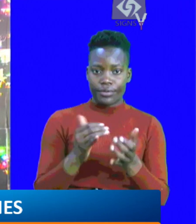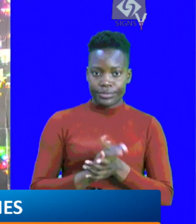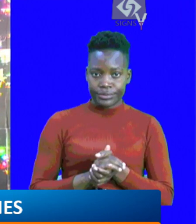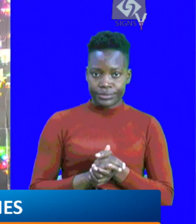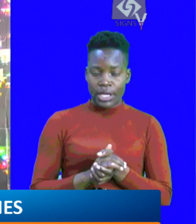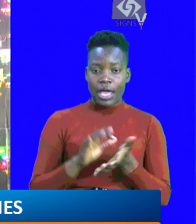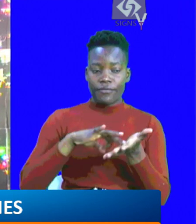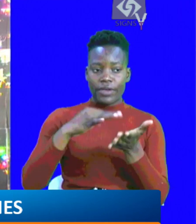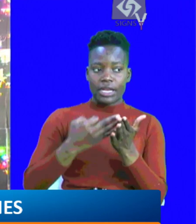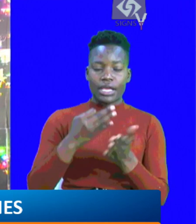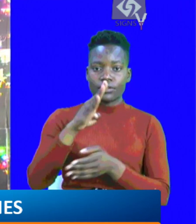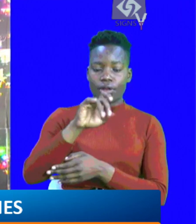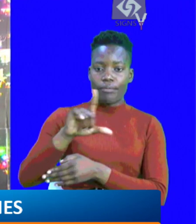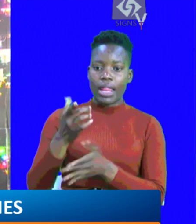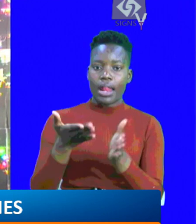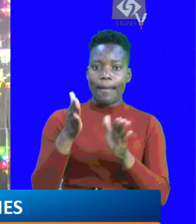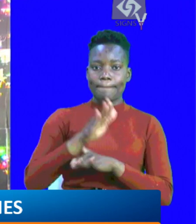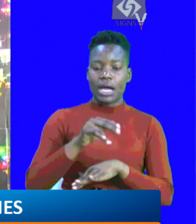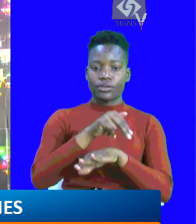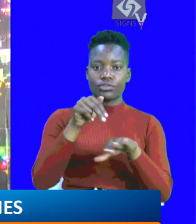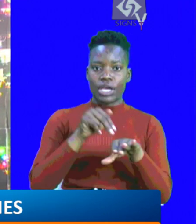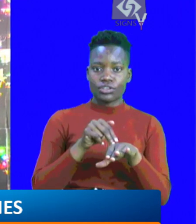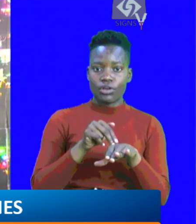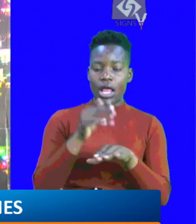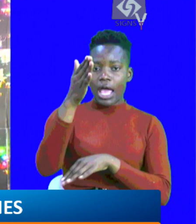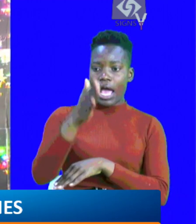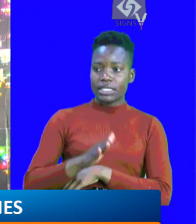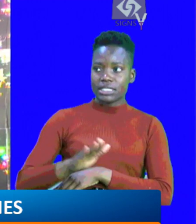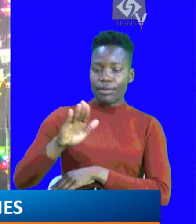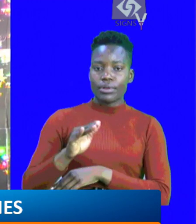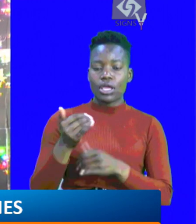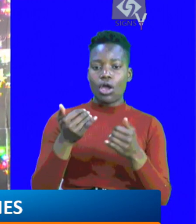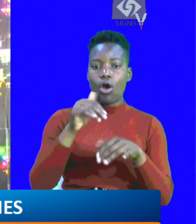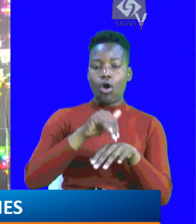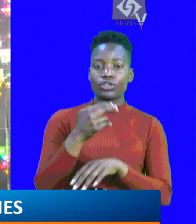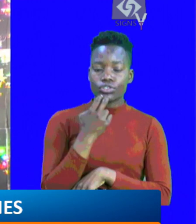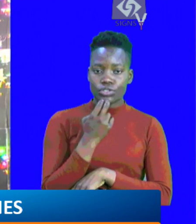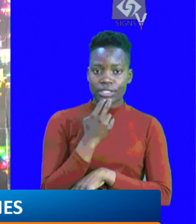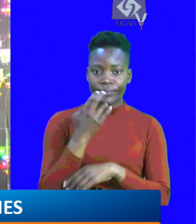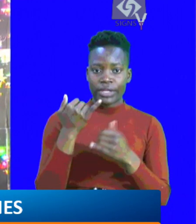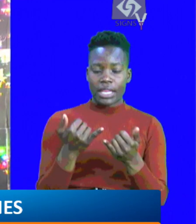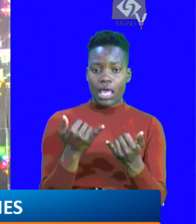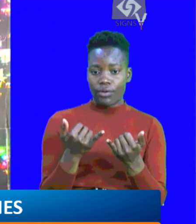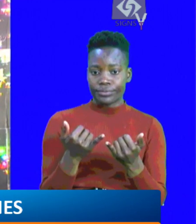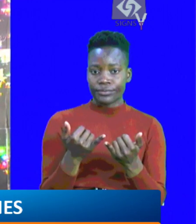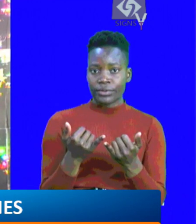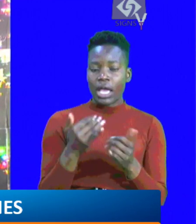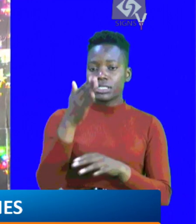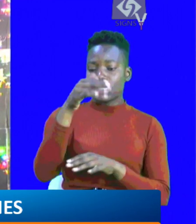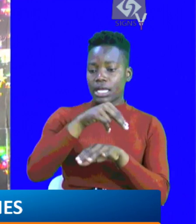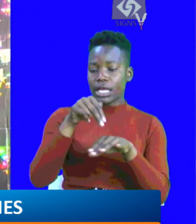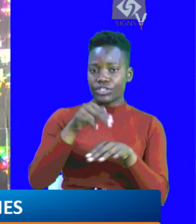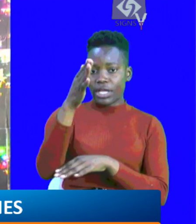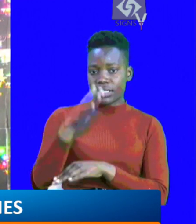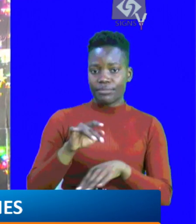Puma, the CS, now to divisive finance bill returns to National Assembly on Tuesday.